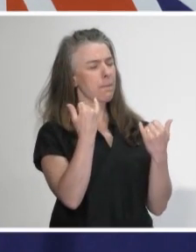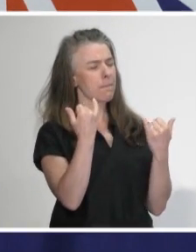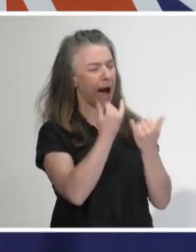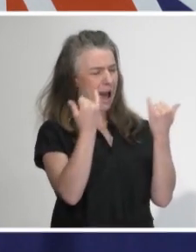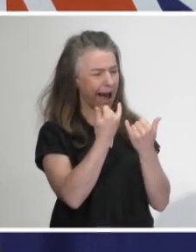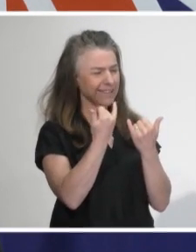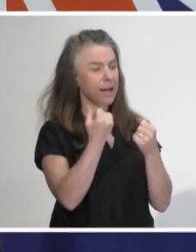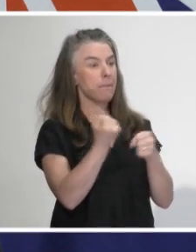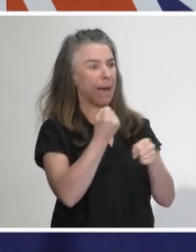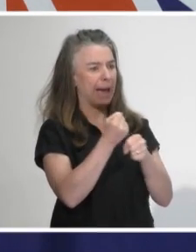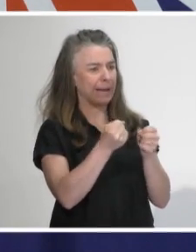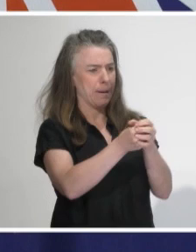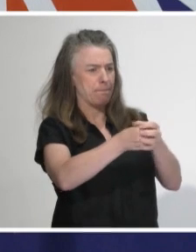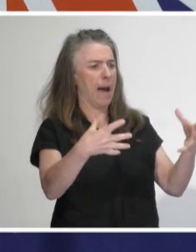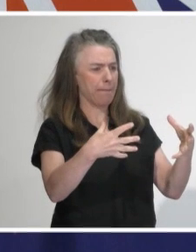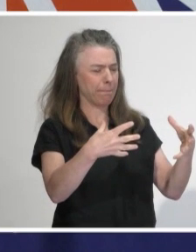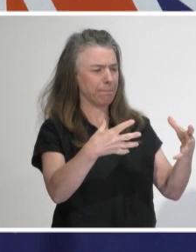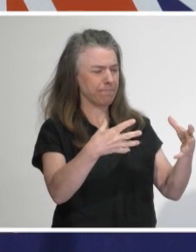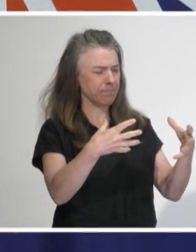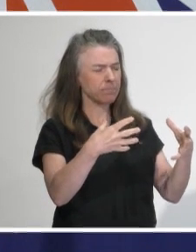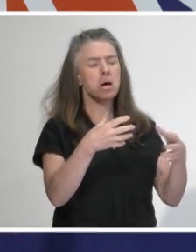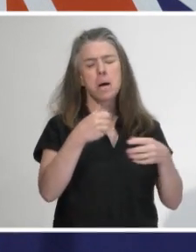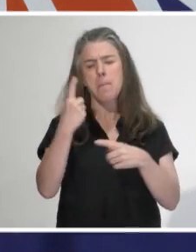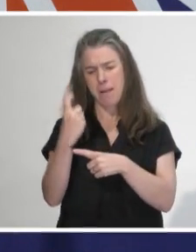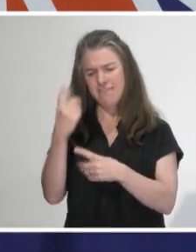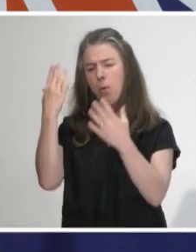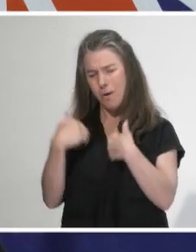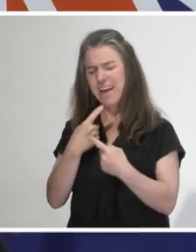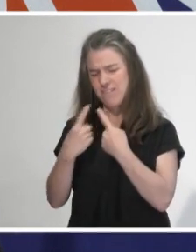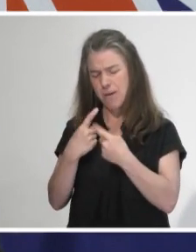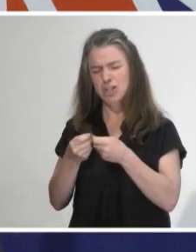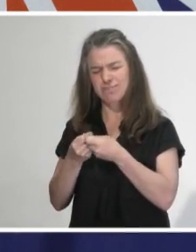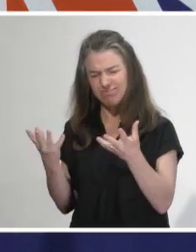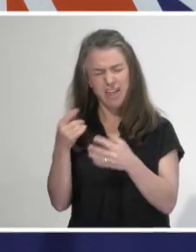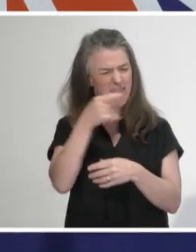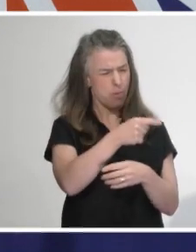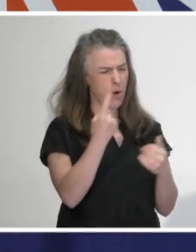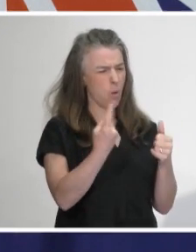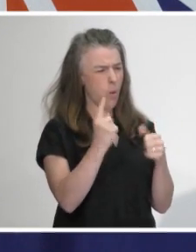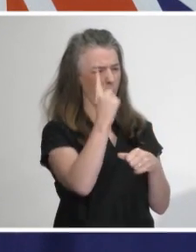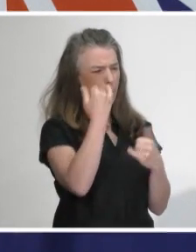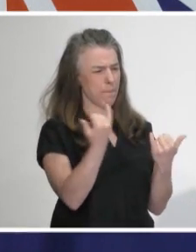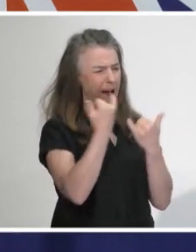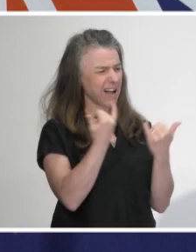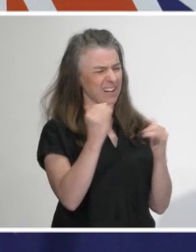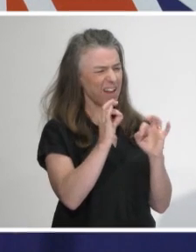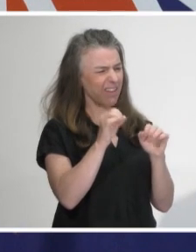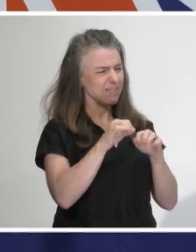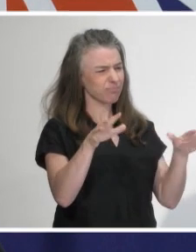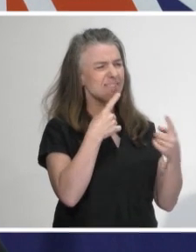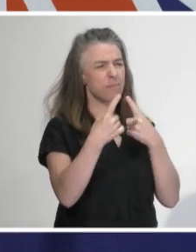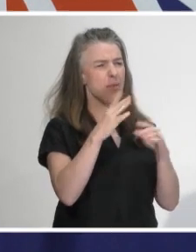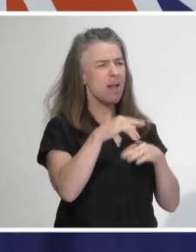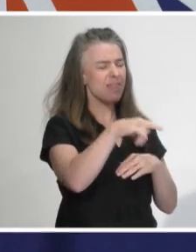given that we were able to report about the Bluff wedding whereas this one's very much kept under wraps. So the Bluff wedding was